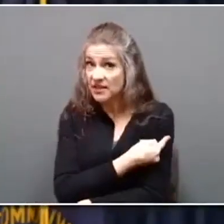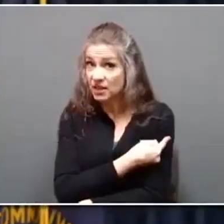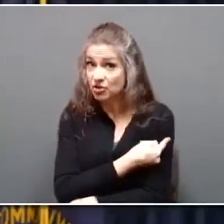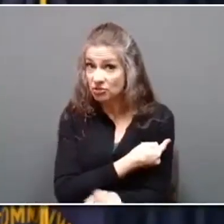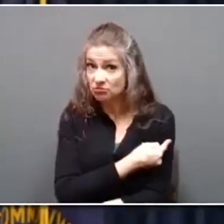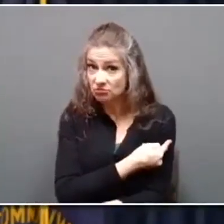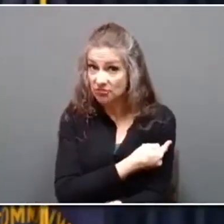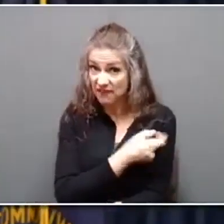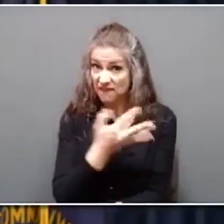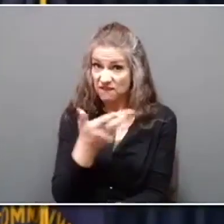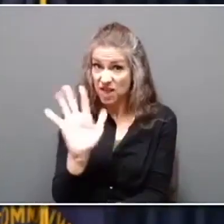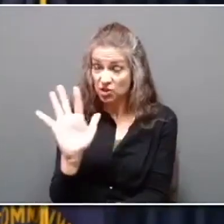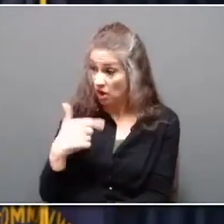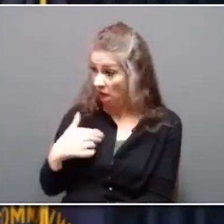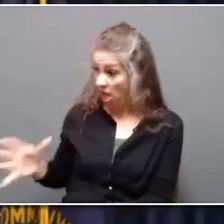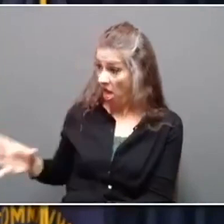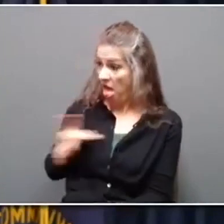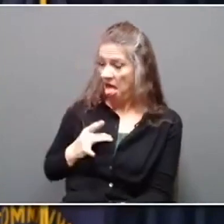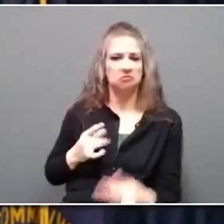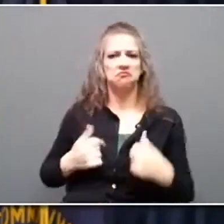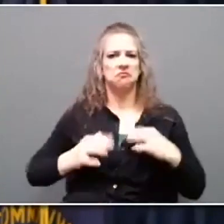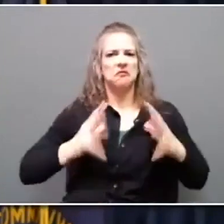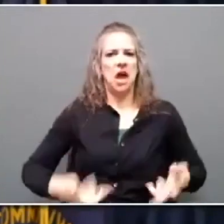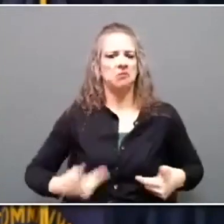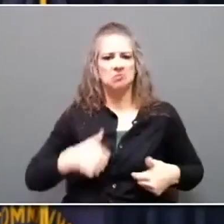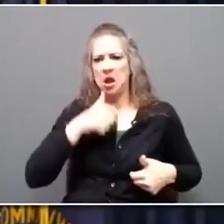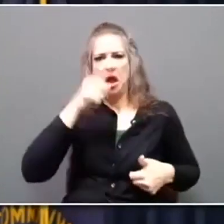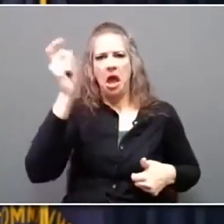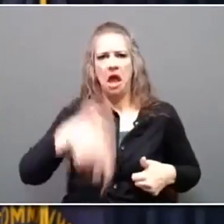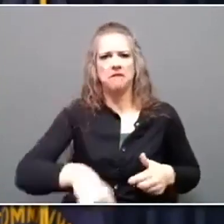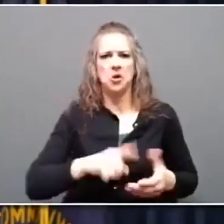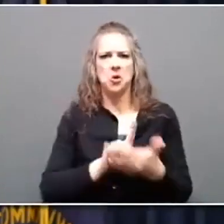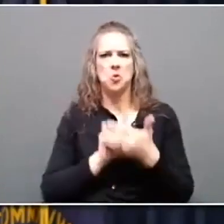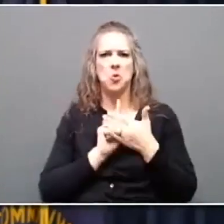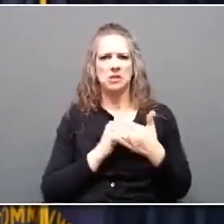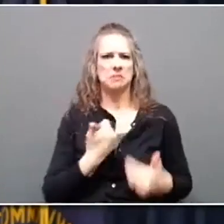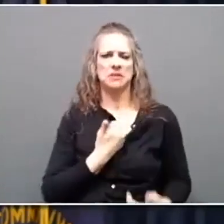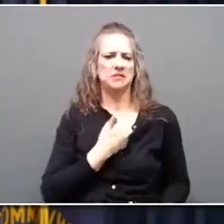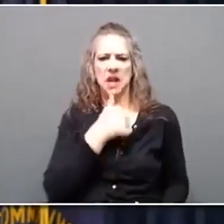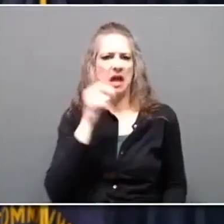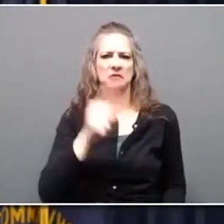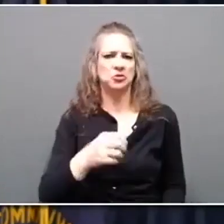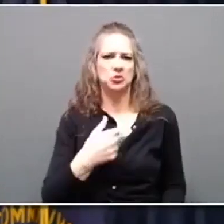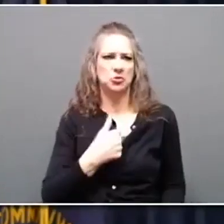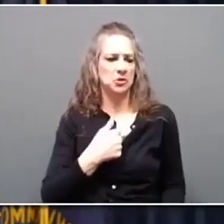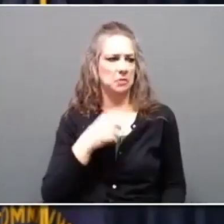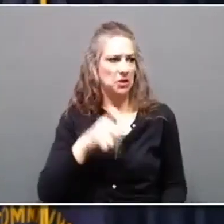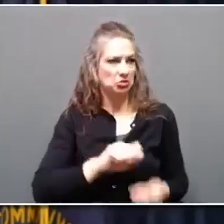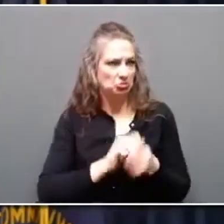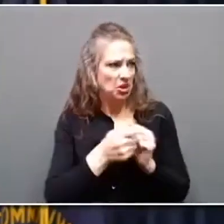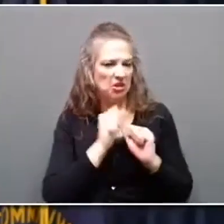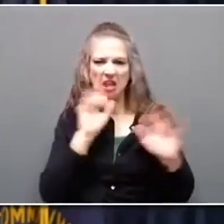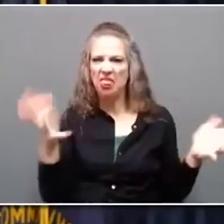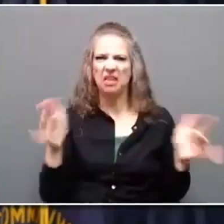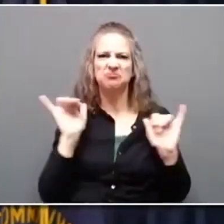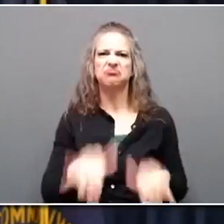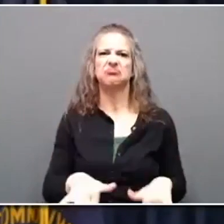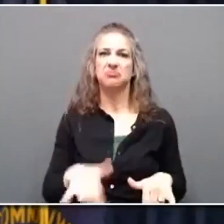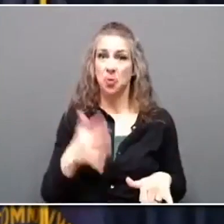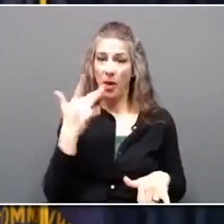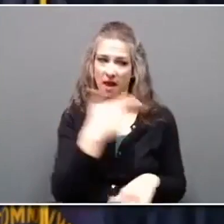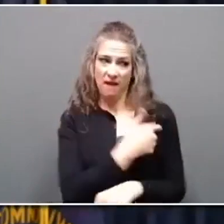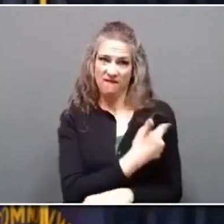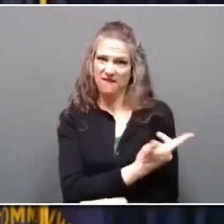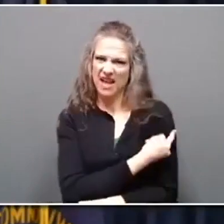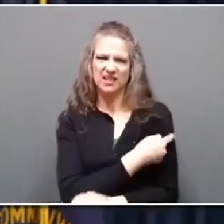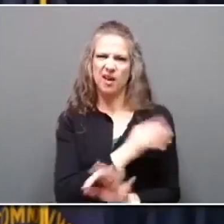your normal activities. You don't have to have any quarantine at home. You don't have to change your life whatsoever because the vaccine is just